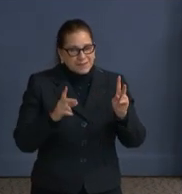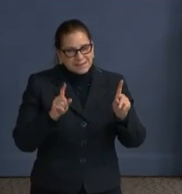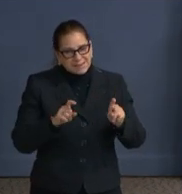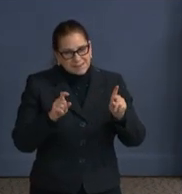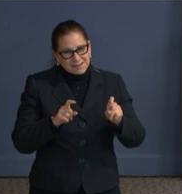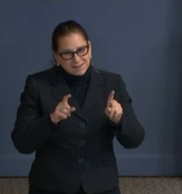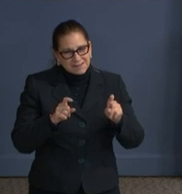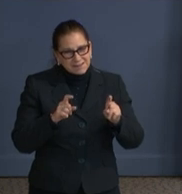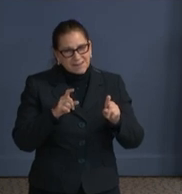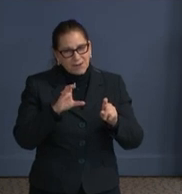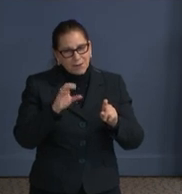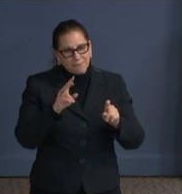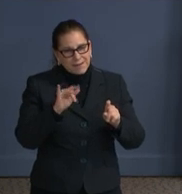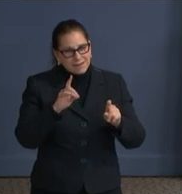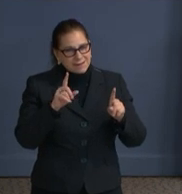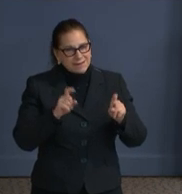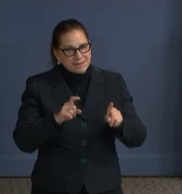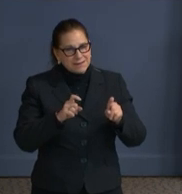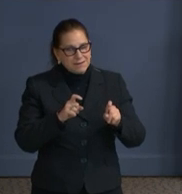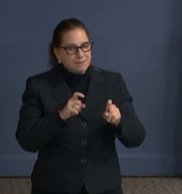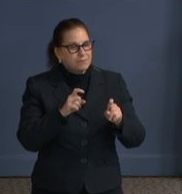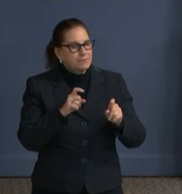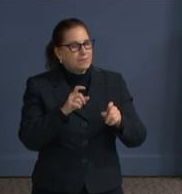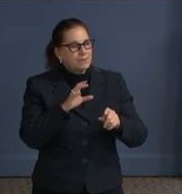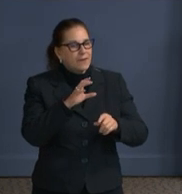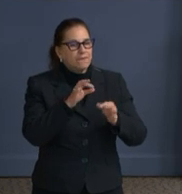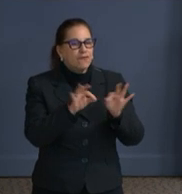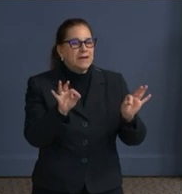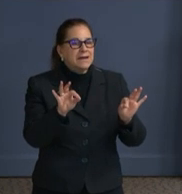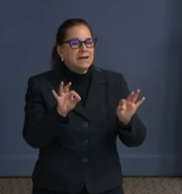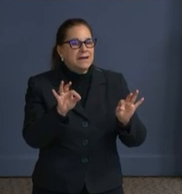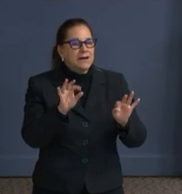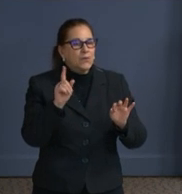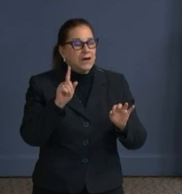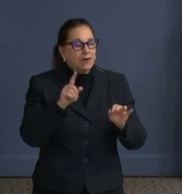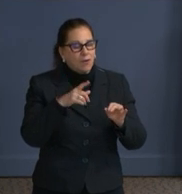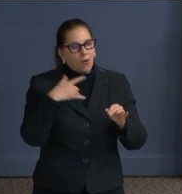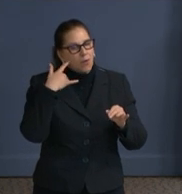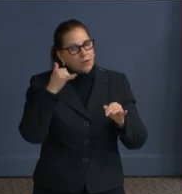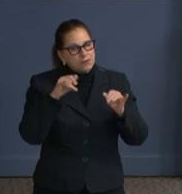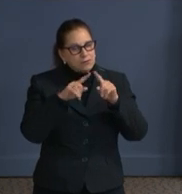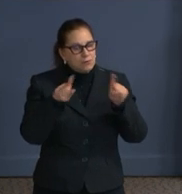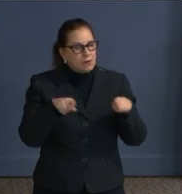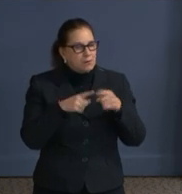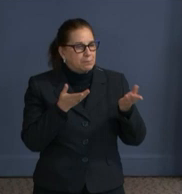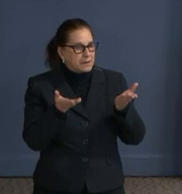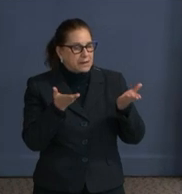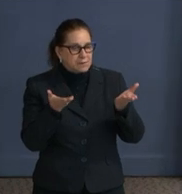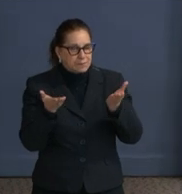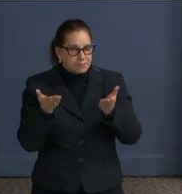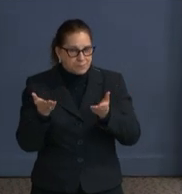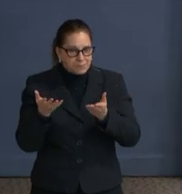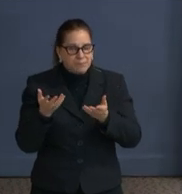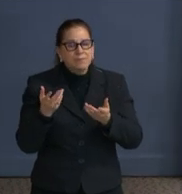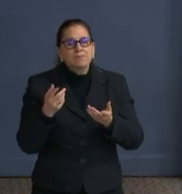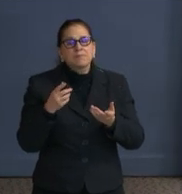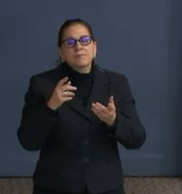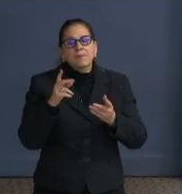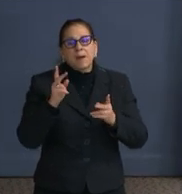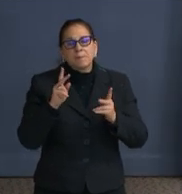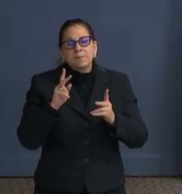announced that D.C. health and downtown and Golden Triangle bids are partnering to offer additional free COVID testing,